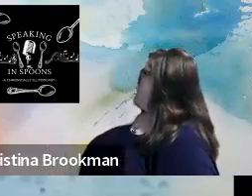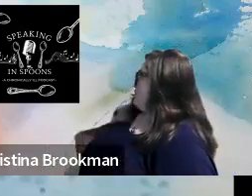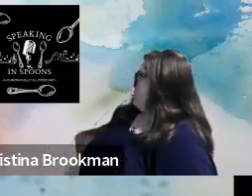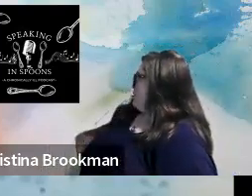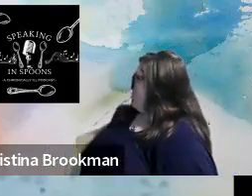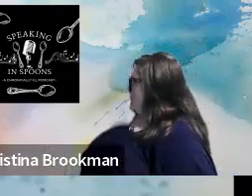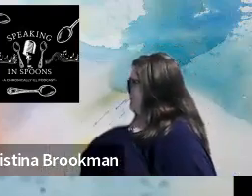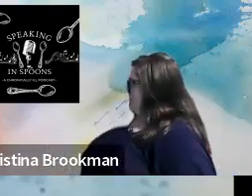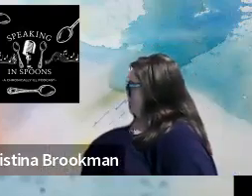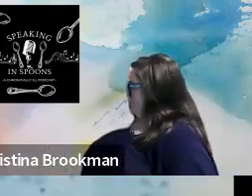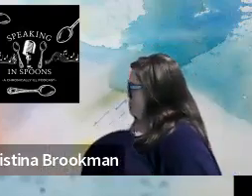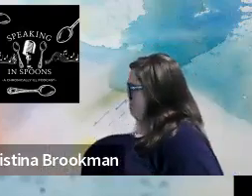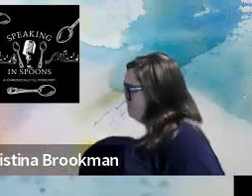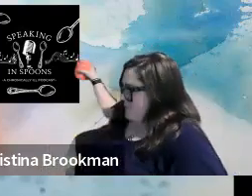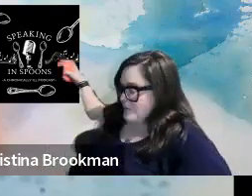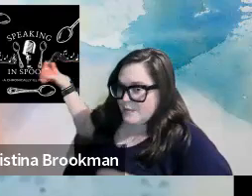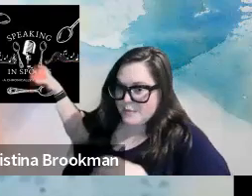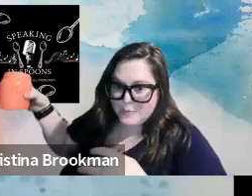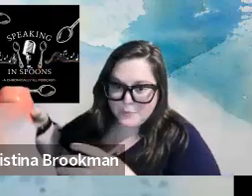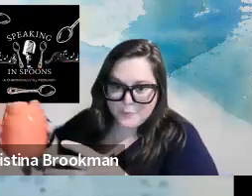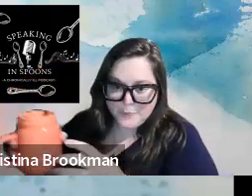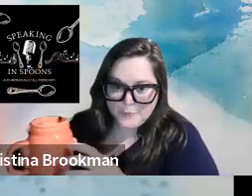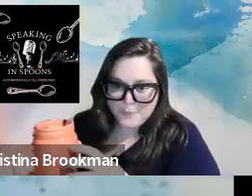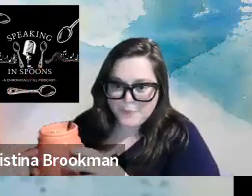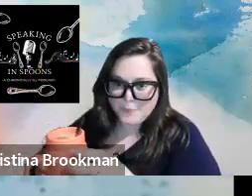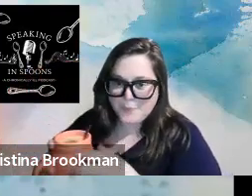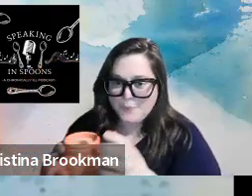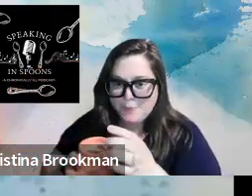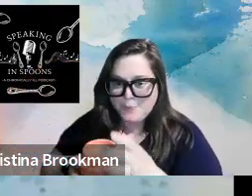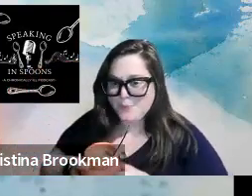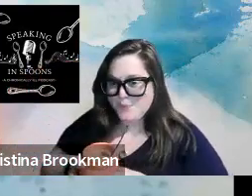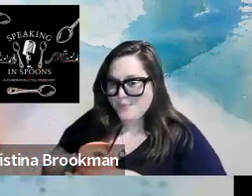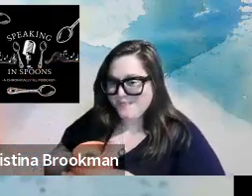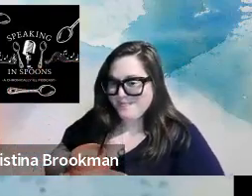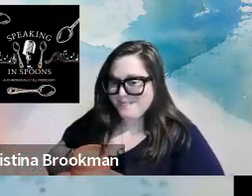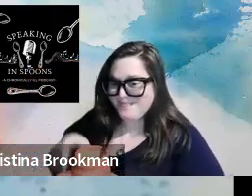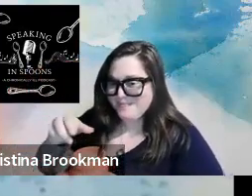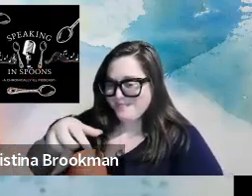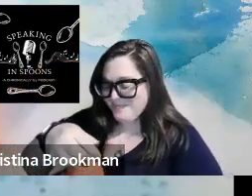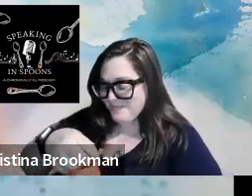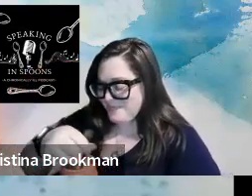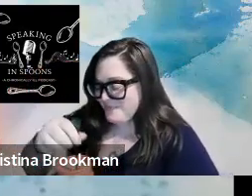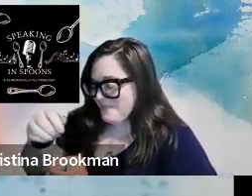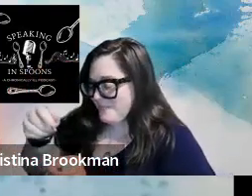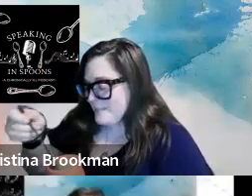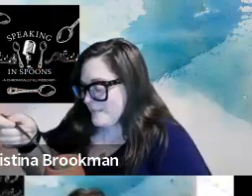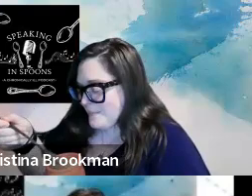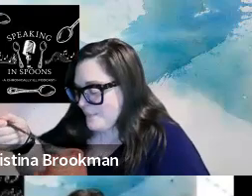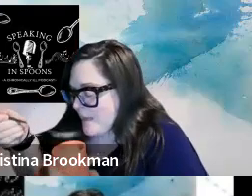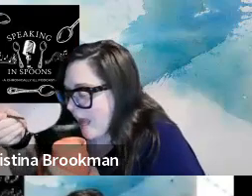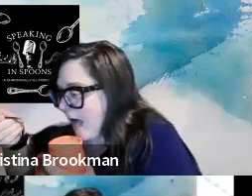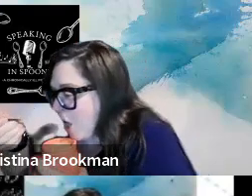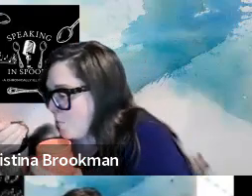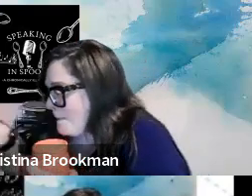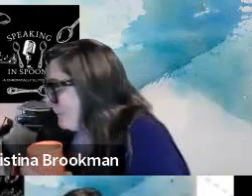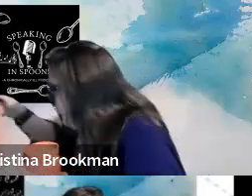about self advocacy. So let me transition to a little presentation I have. So I've